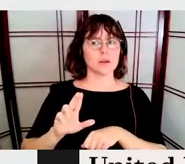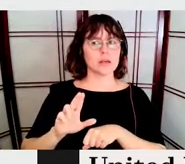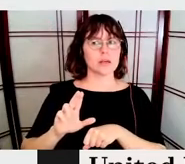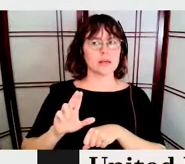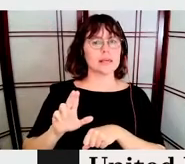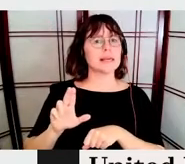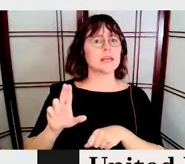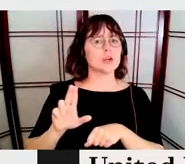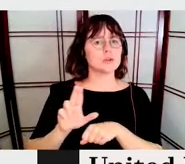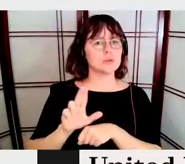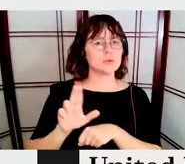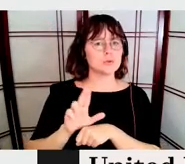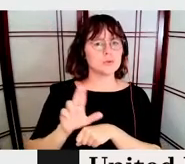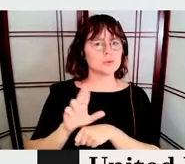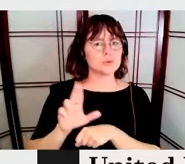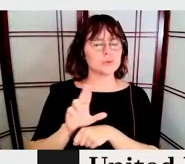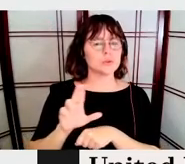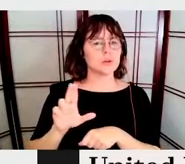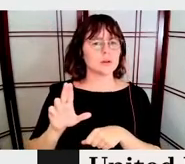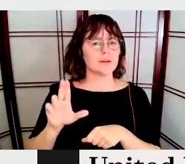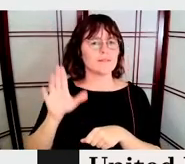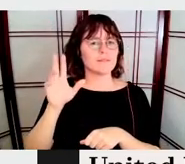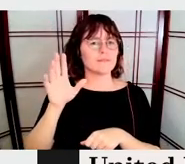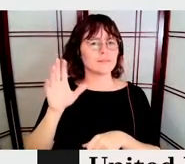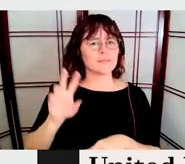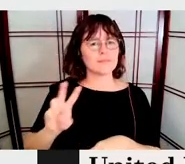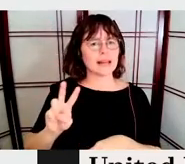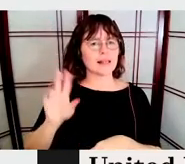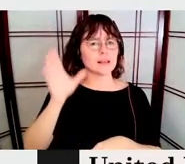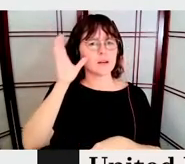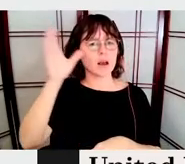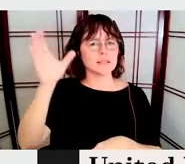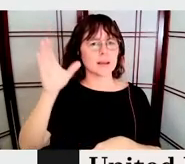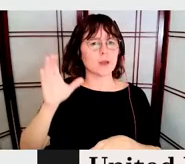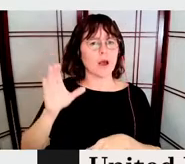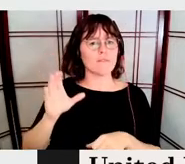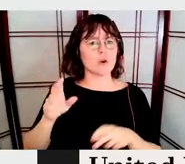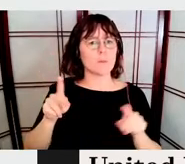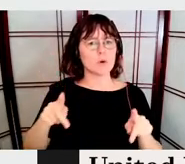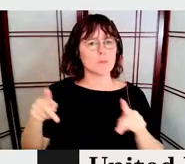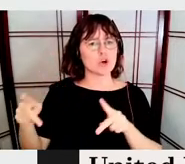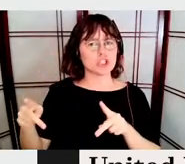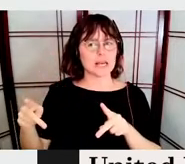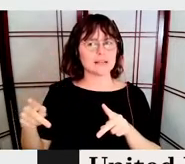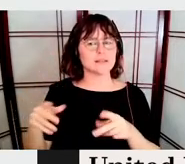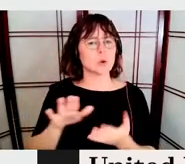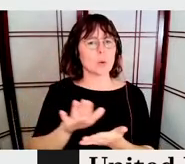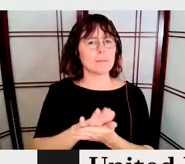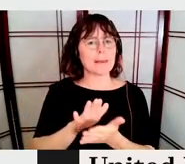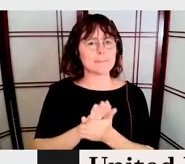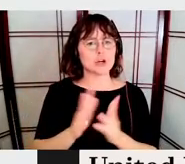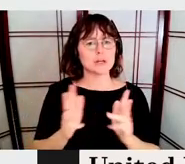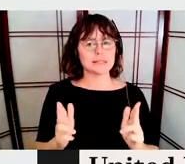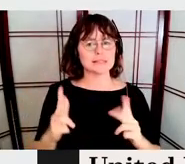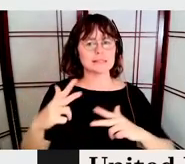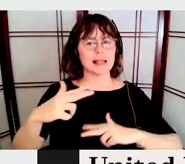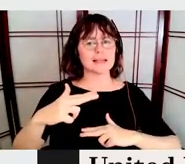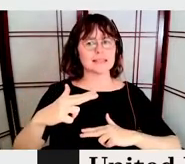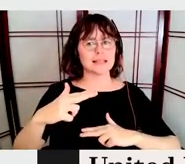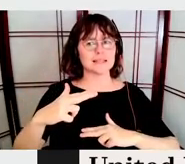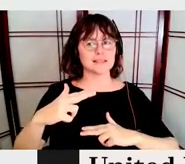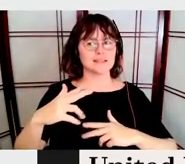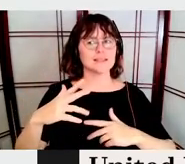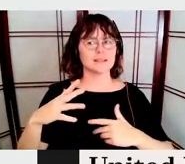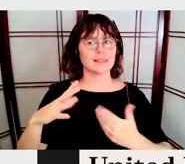talking about proportions and how the, the DNA sizes, the paper sizes, uh, behave between them. And